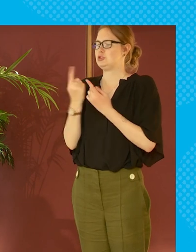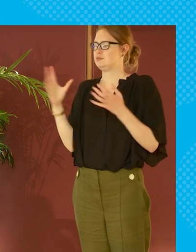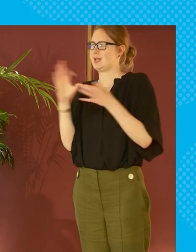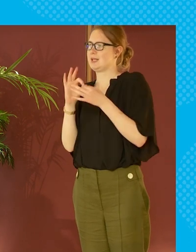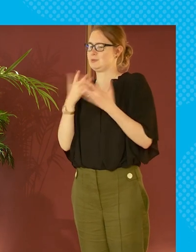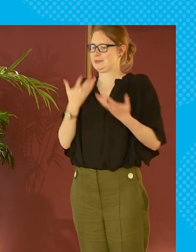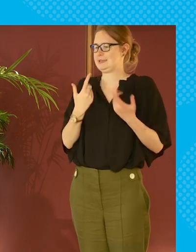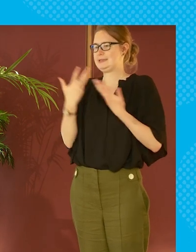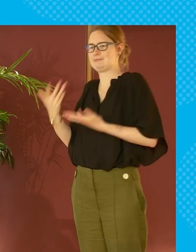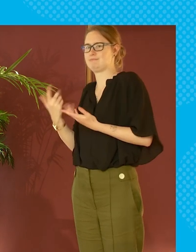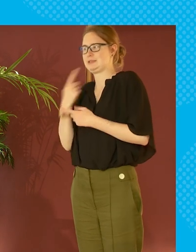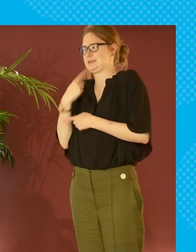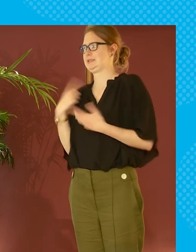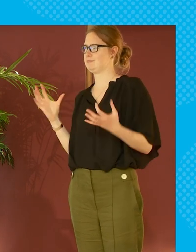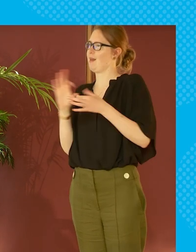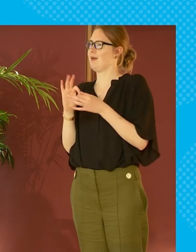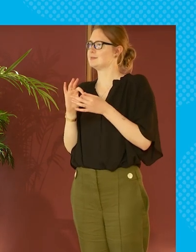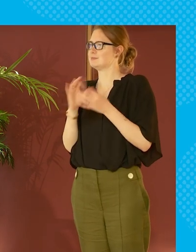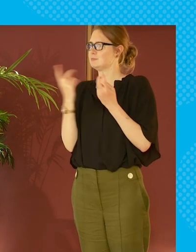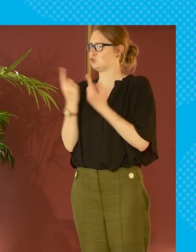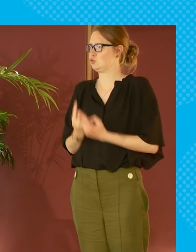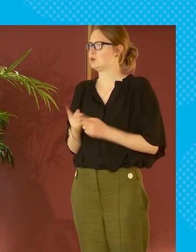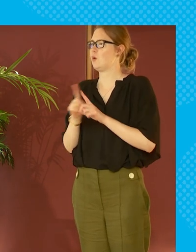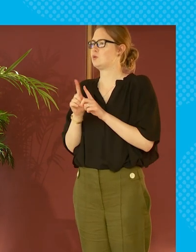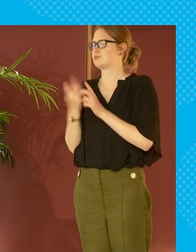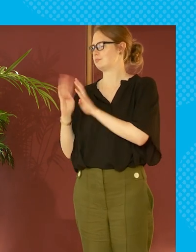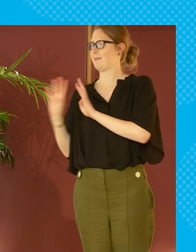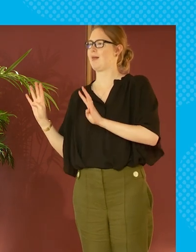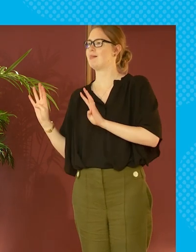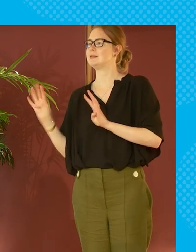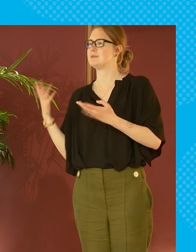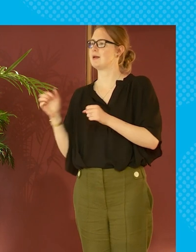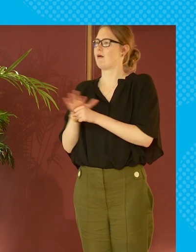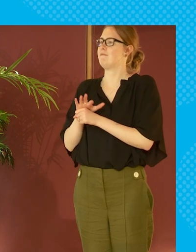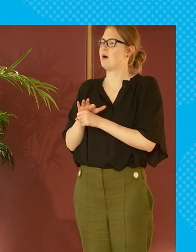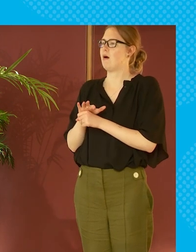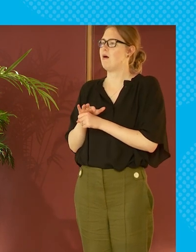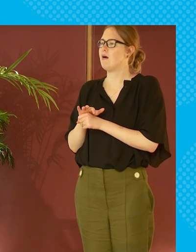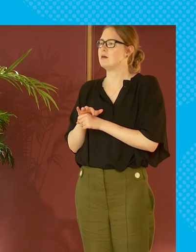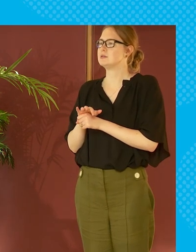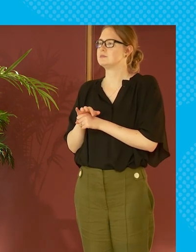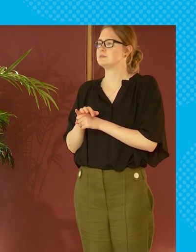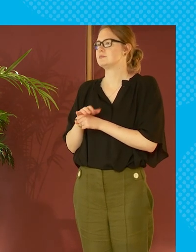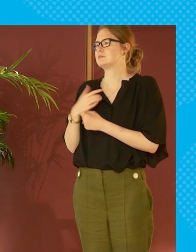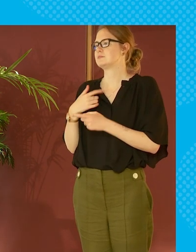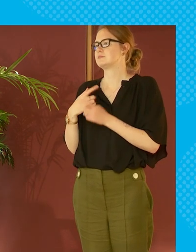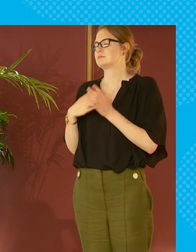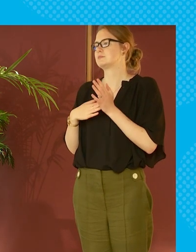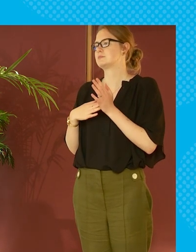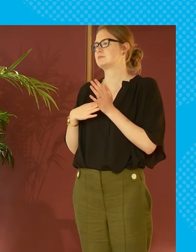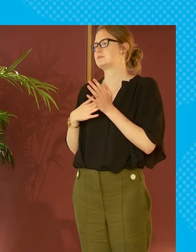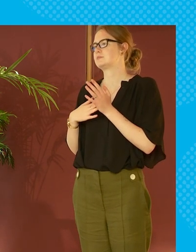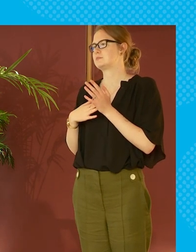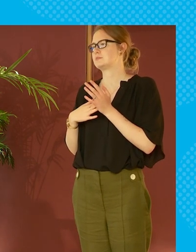connected uh between yesterday and today um and obviously the panelists have touched upon it particularly professor trainer